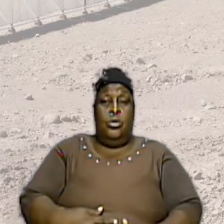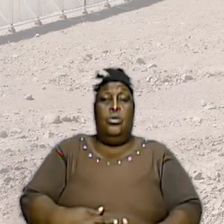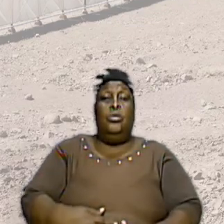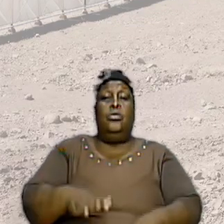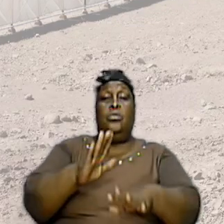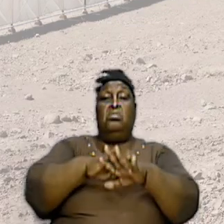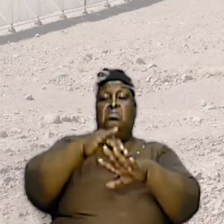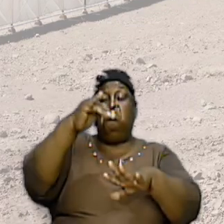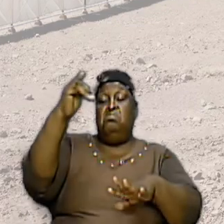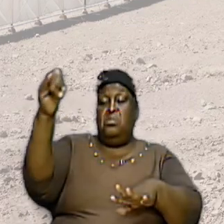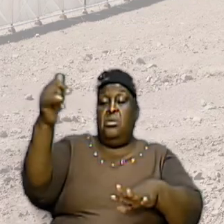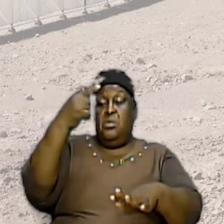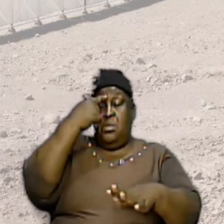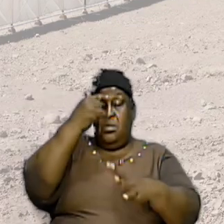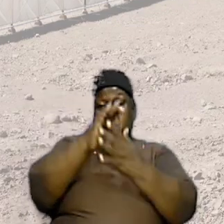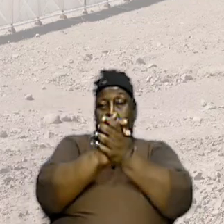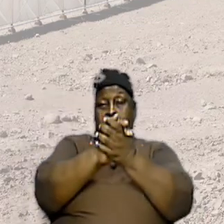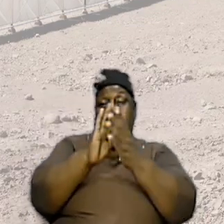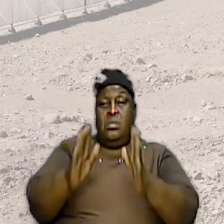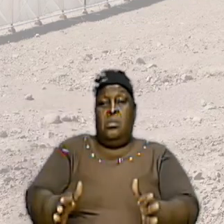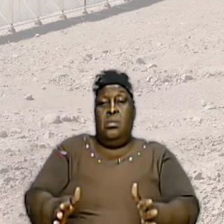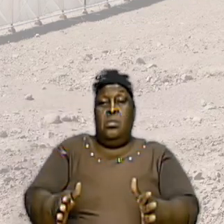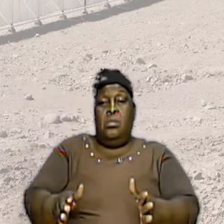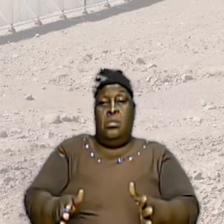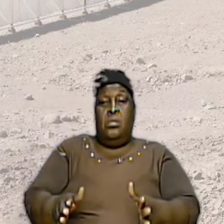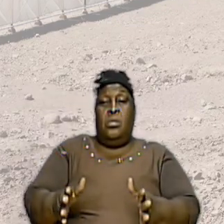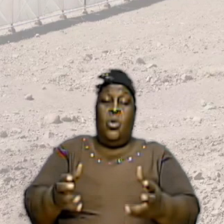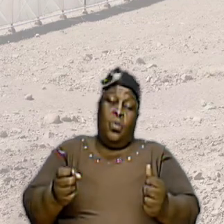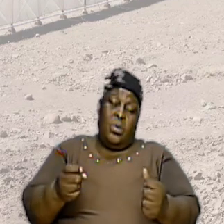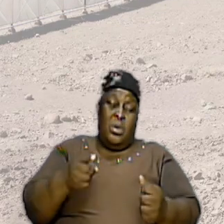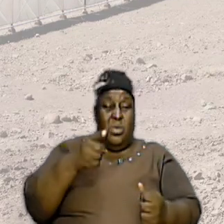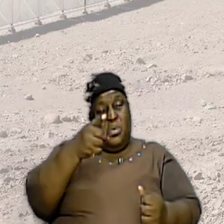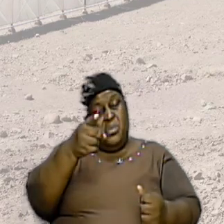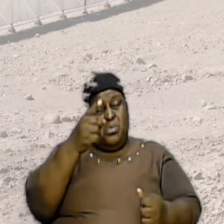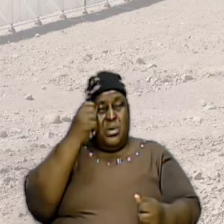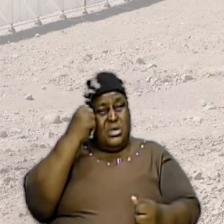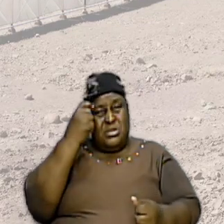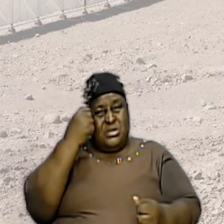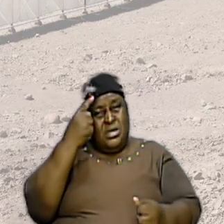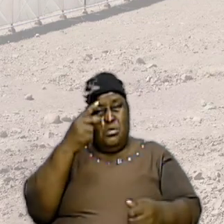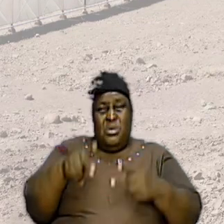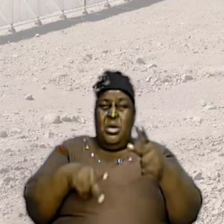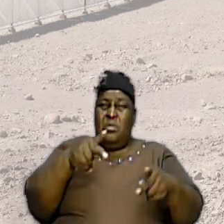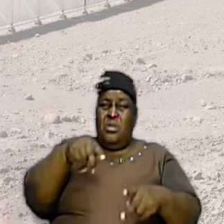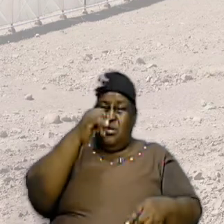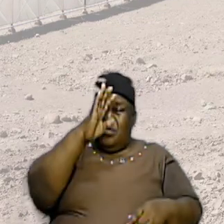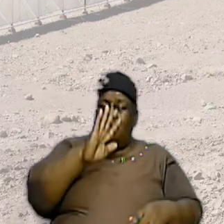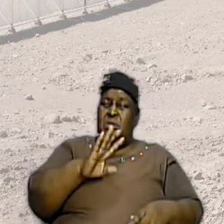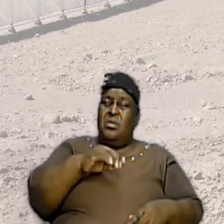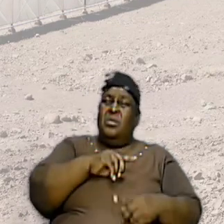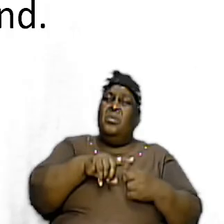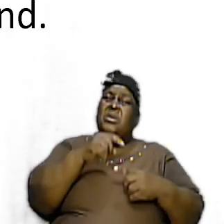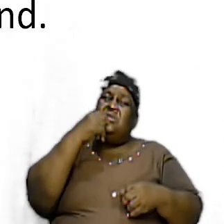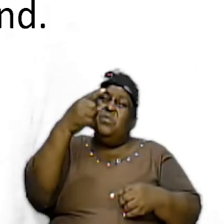called out believers I want us to understand saints of God that when we talk about the church